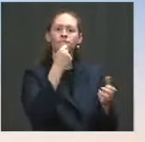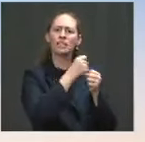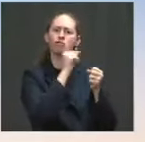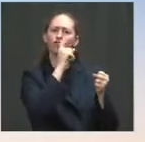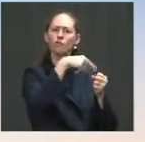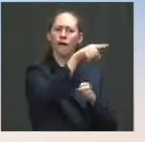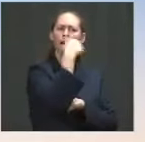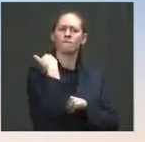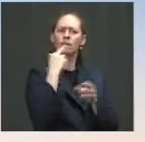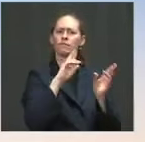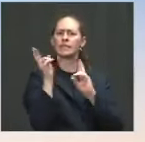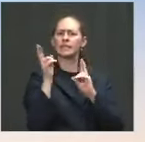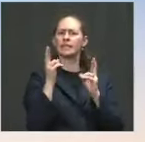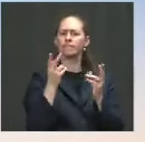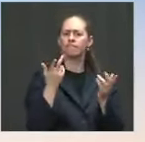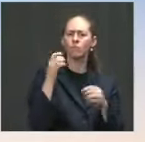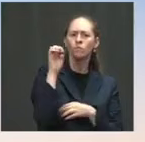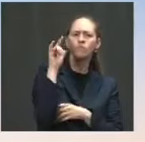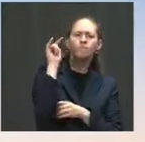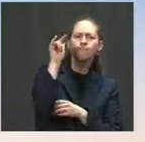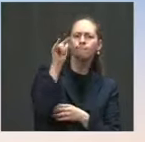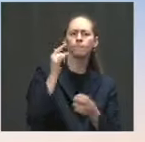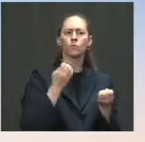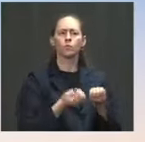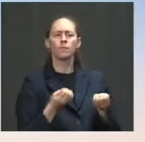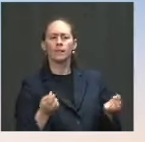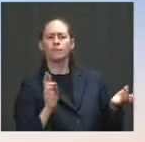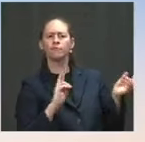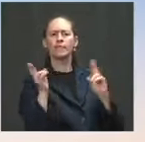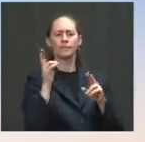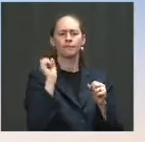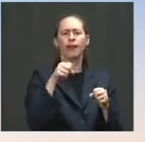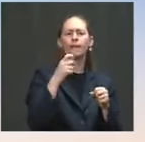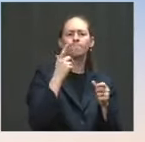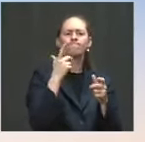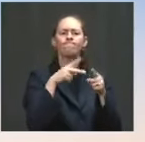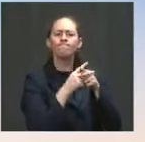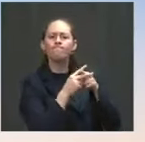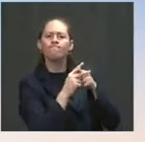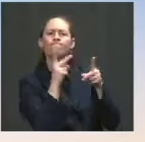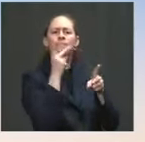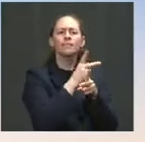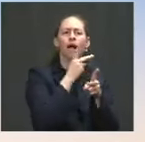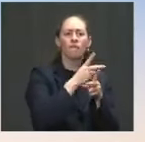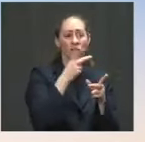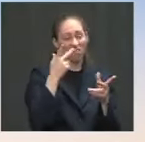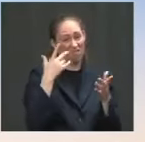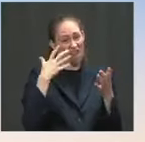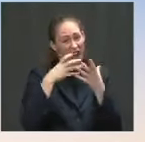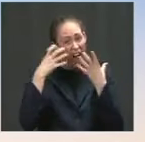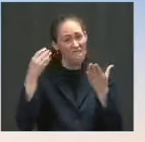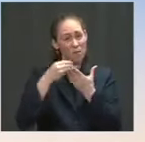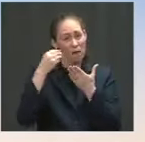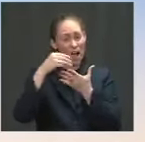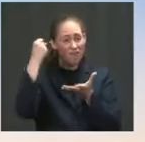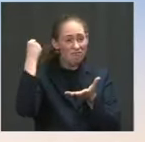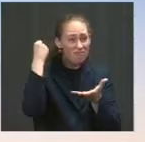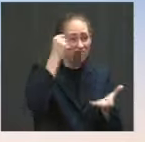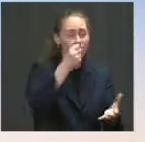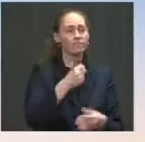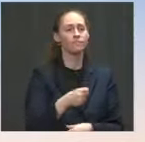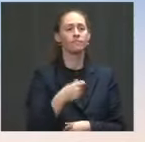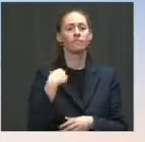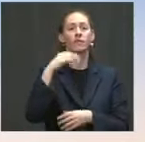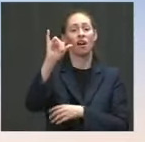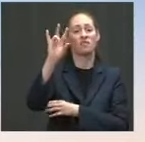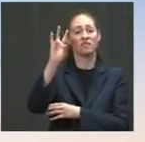support ongoing combat operations, $1 billion to purchase and deliver key supplies for Afghan forces, $700 million to fund continued